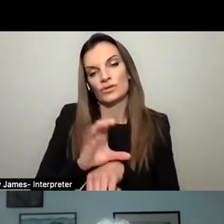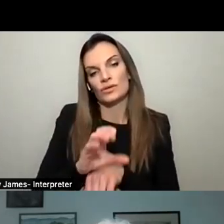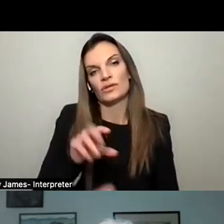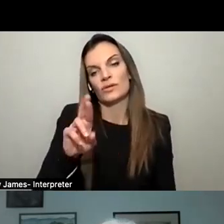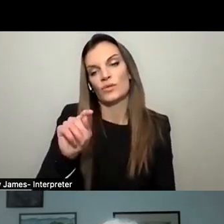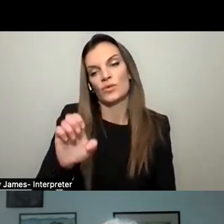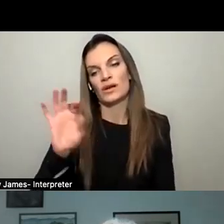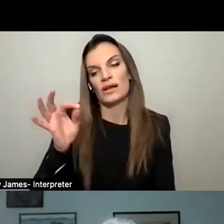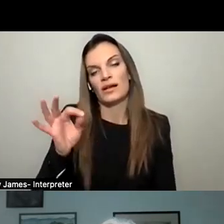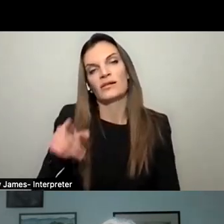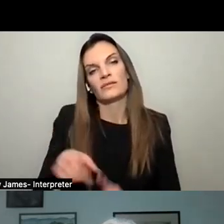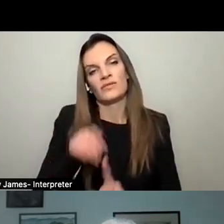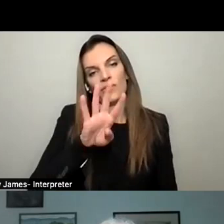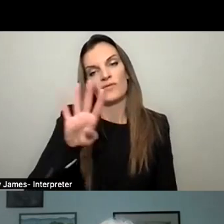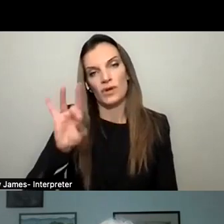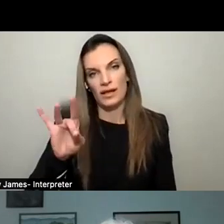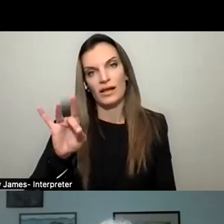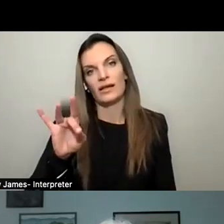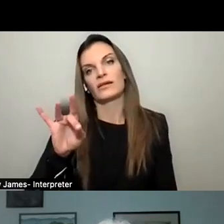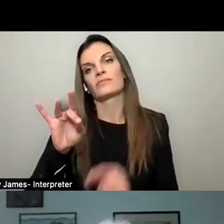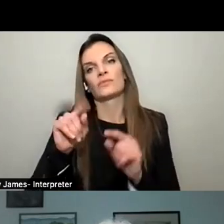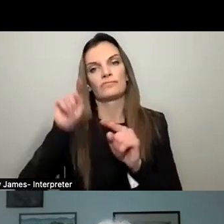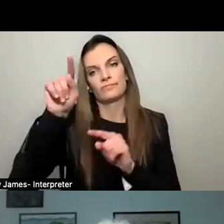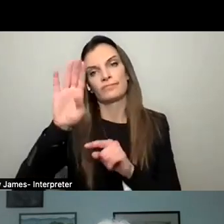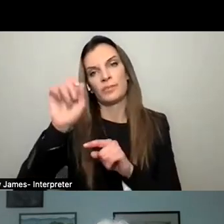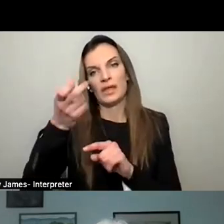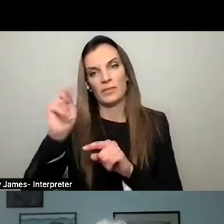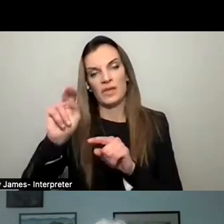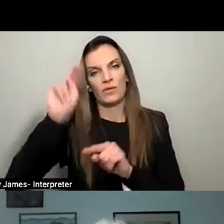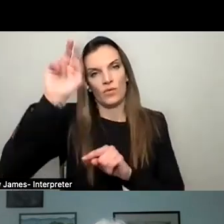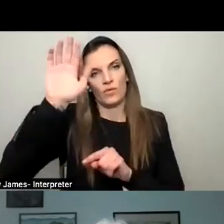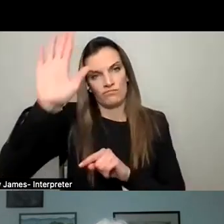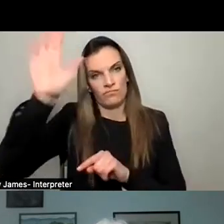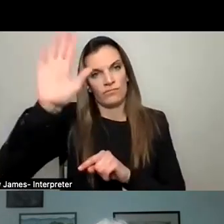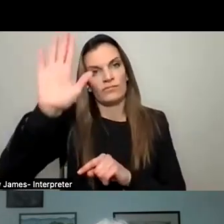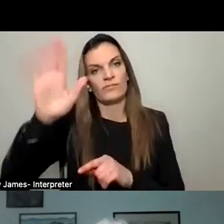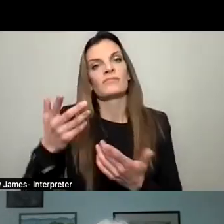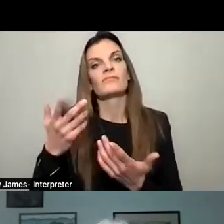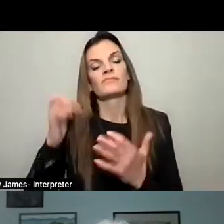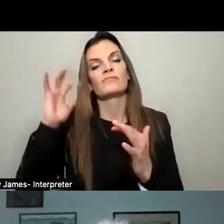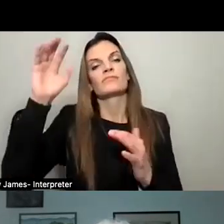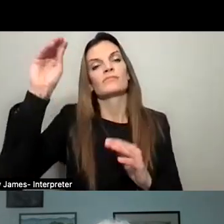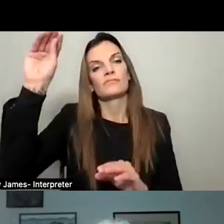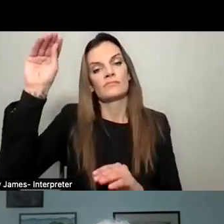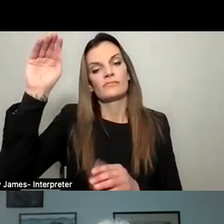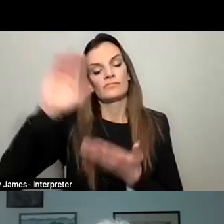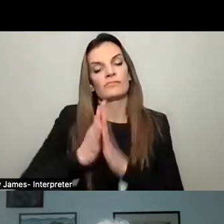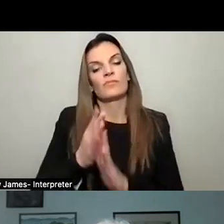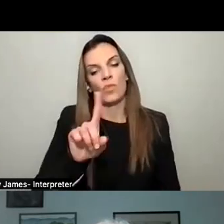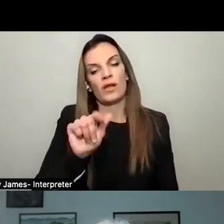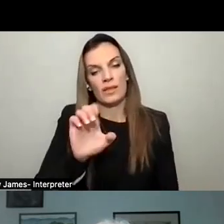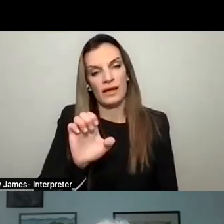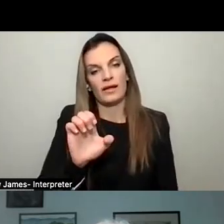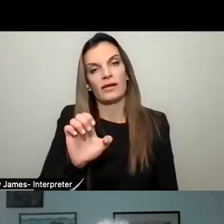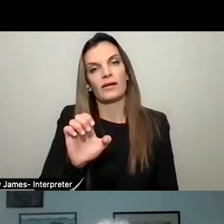up to 448 or the top of Beekman Avenue with the same thing to move it down to one lane in both directions with